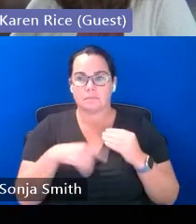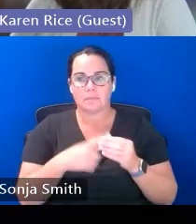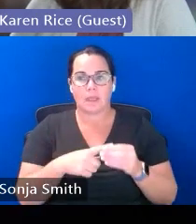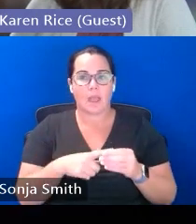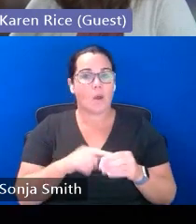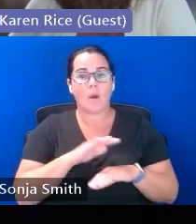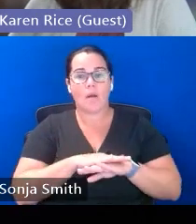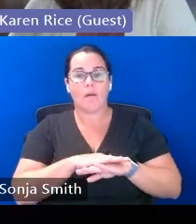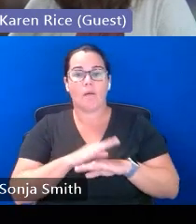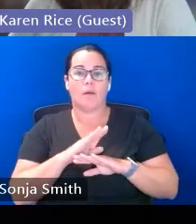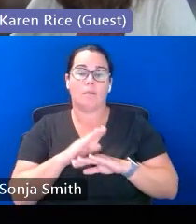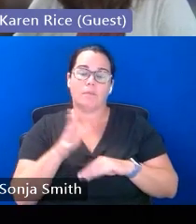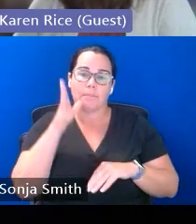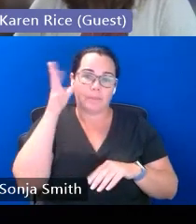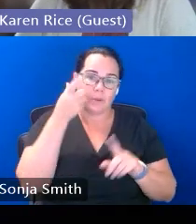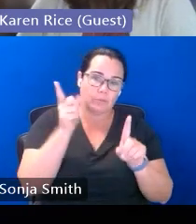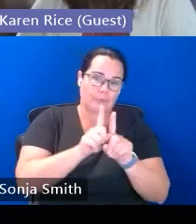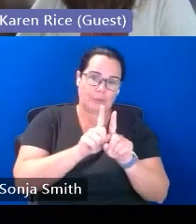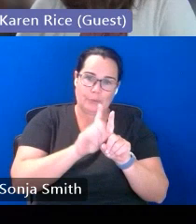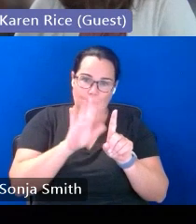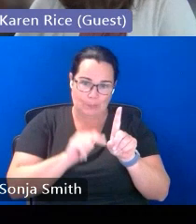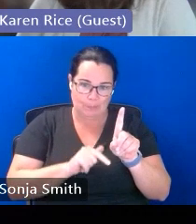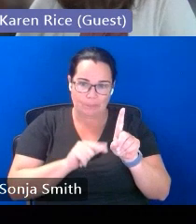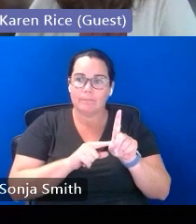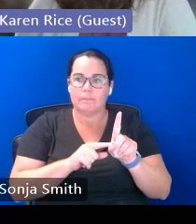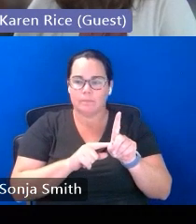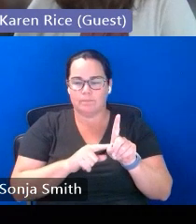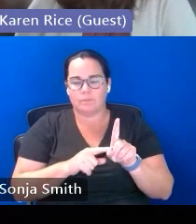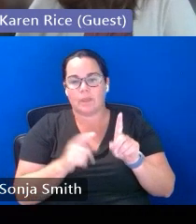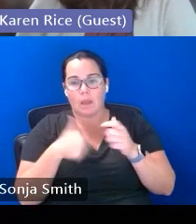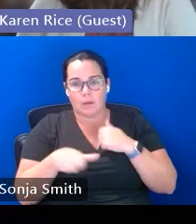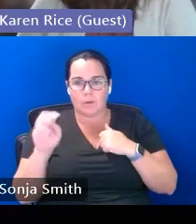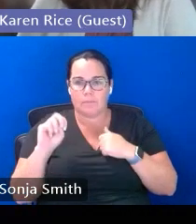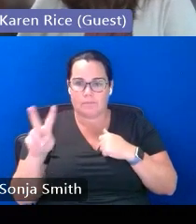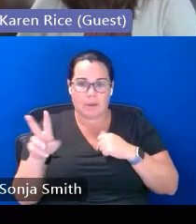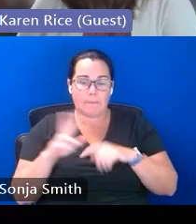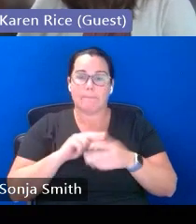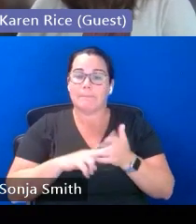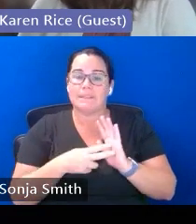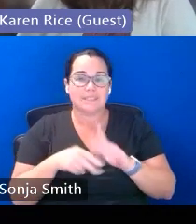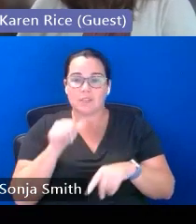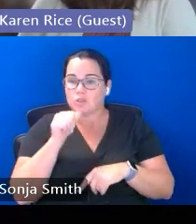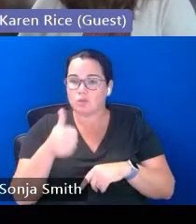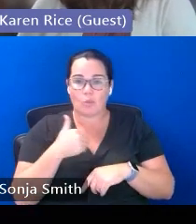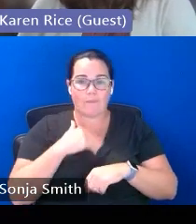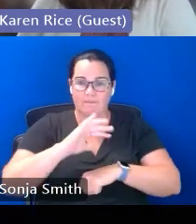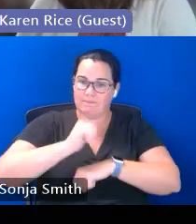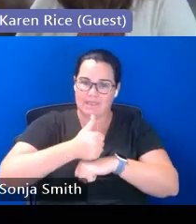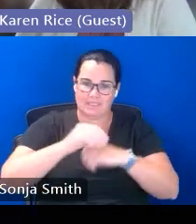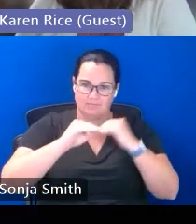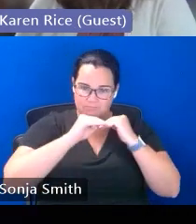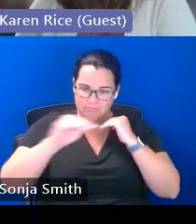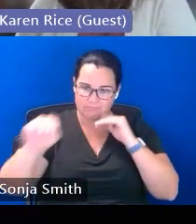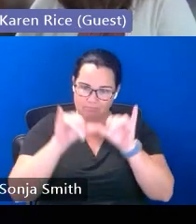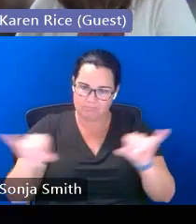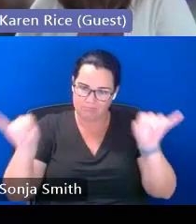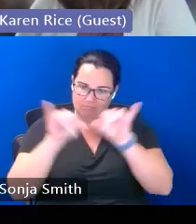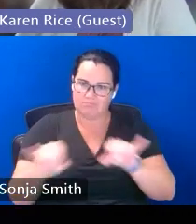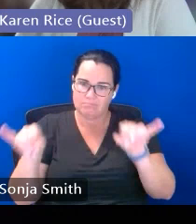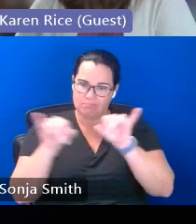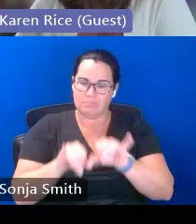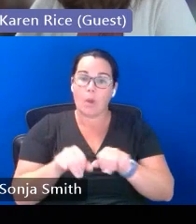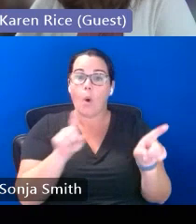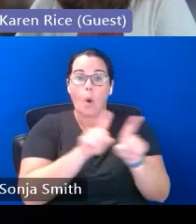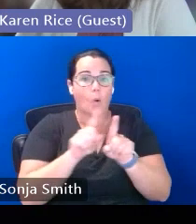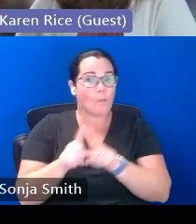a little bit about this already but again it's a child or youth lacking fixed regular and adequate nighttime residence who is also not in the physical custody